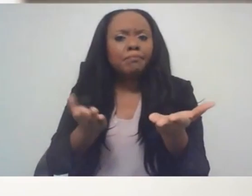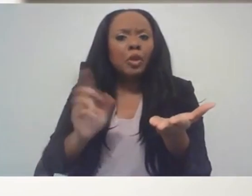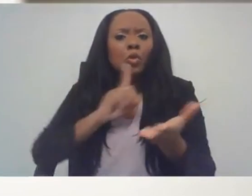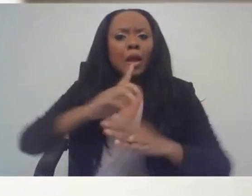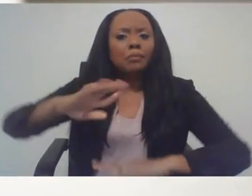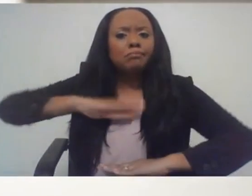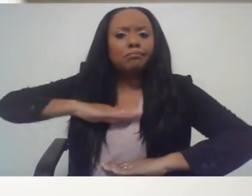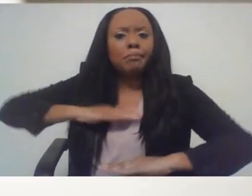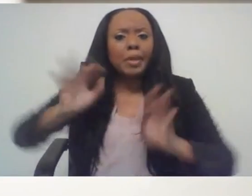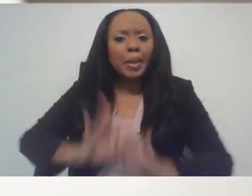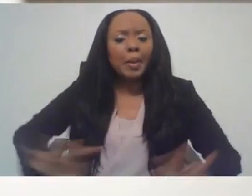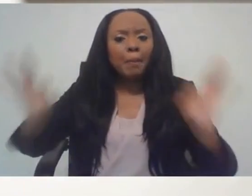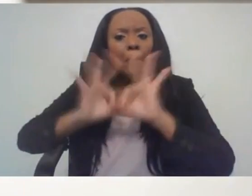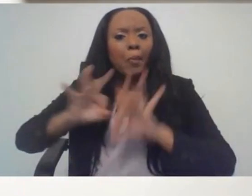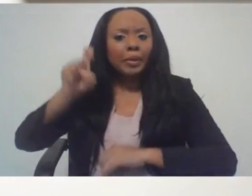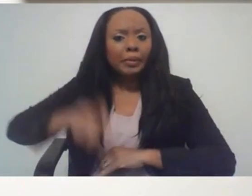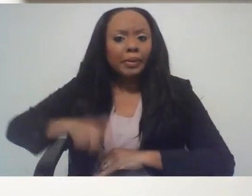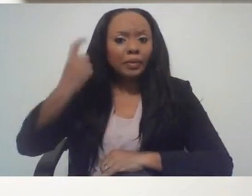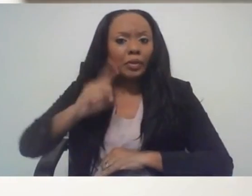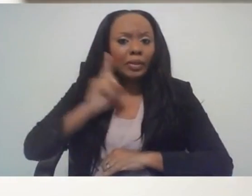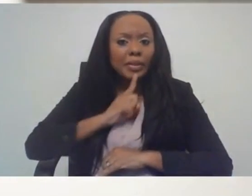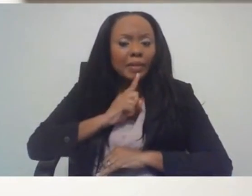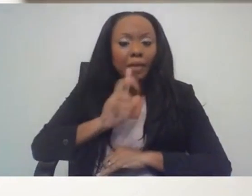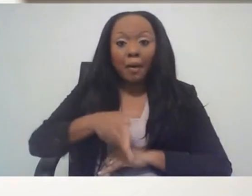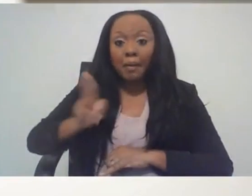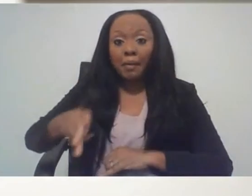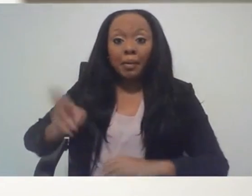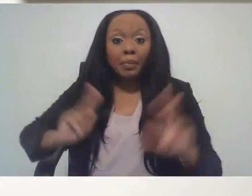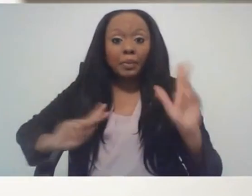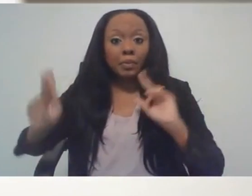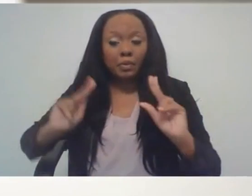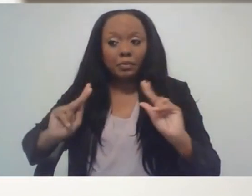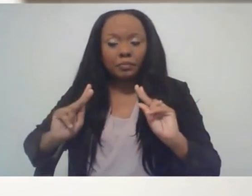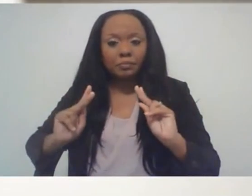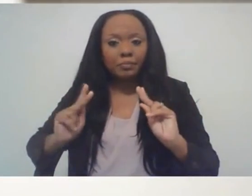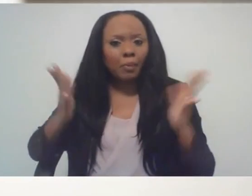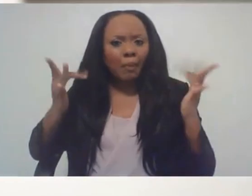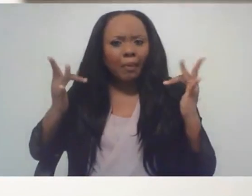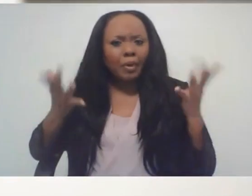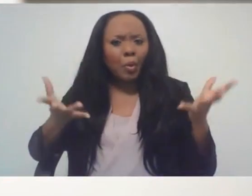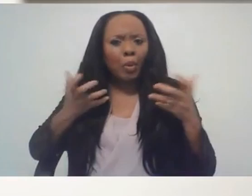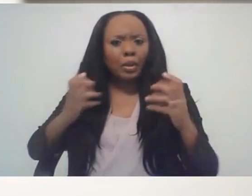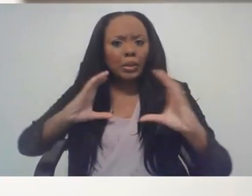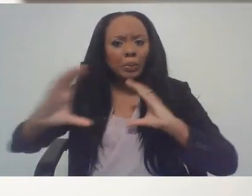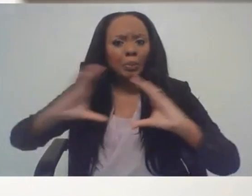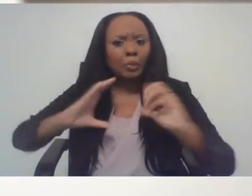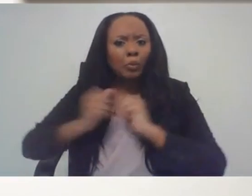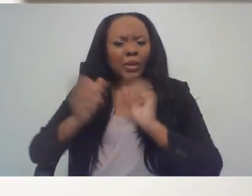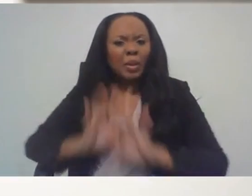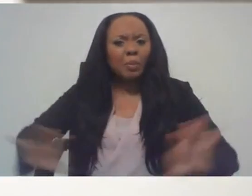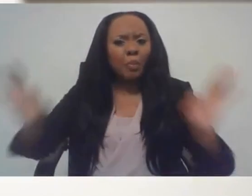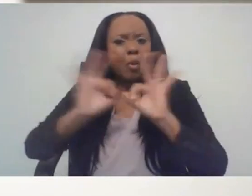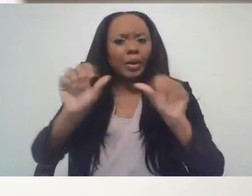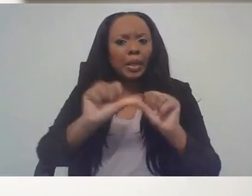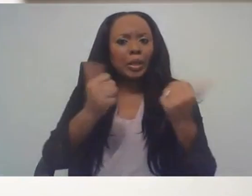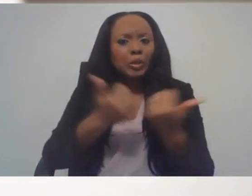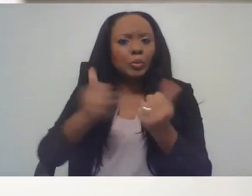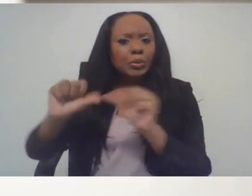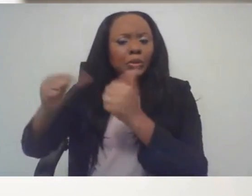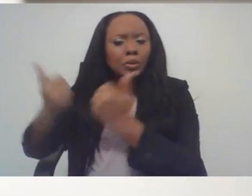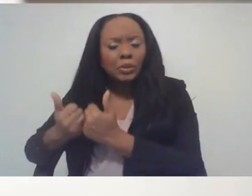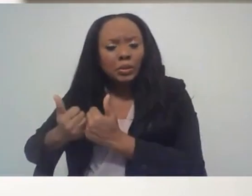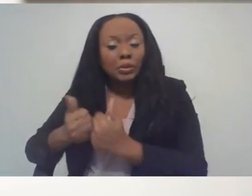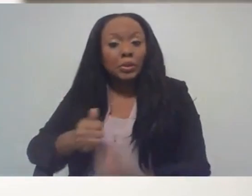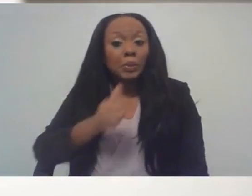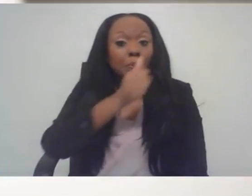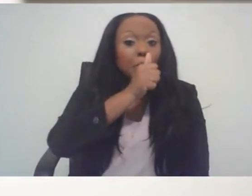meet the most critical needs of the deaf and the hard of hearing and that is communicating with critical agencies and public